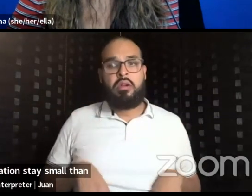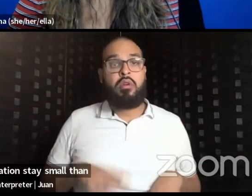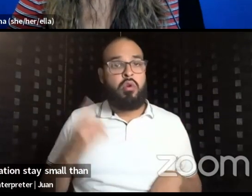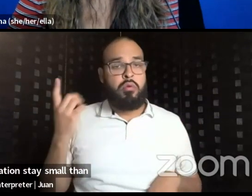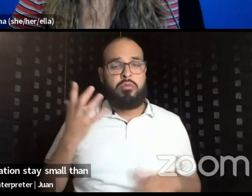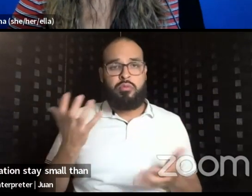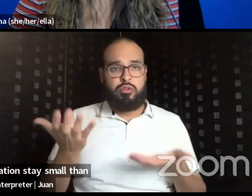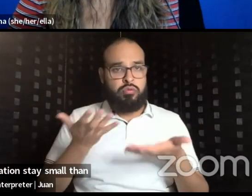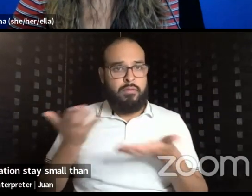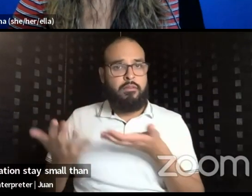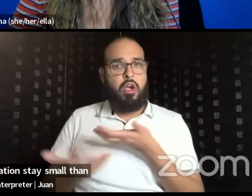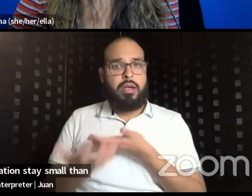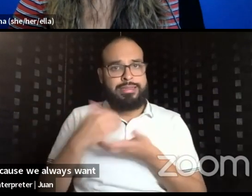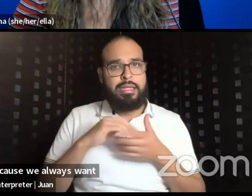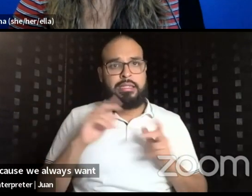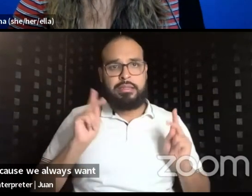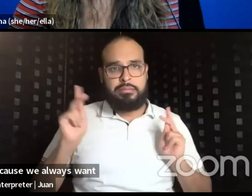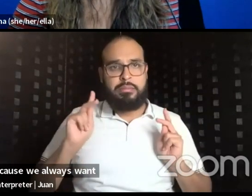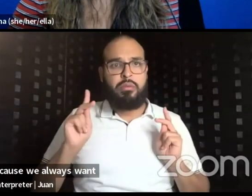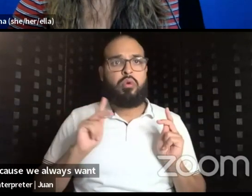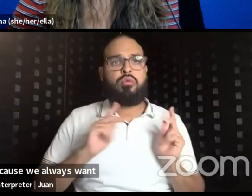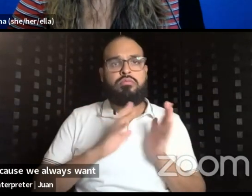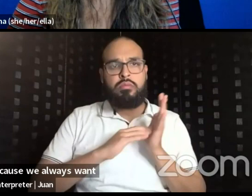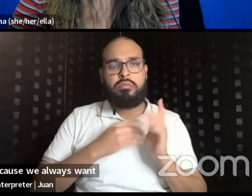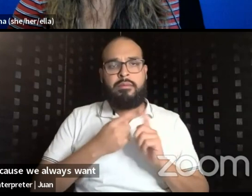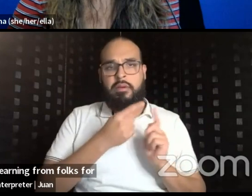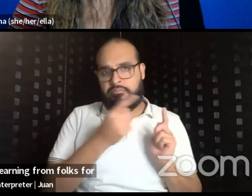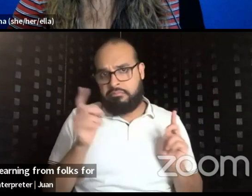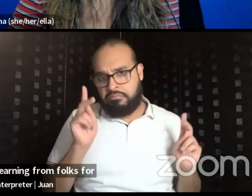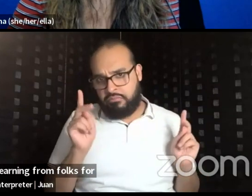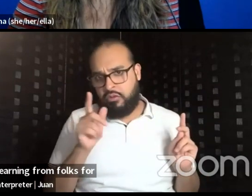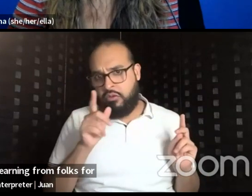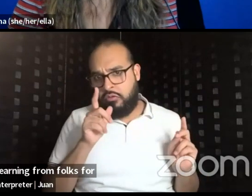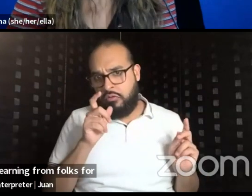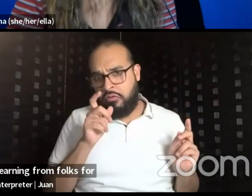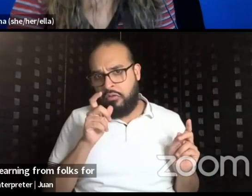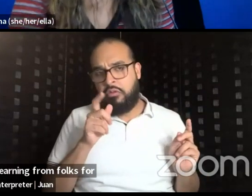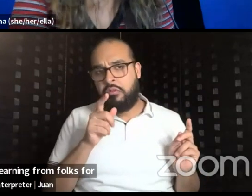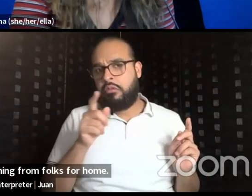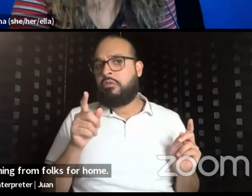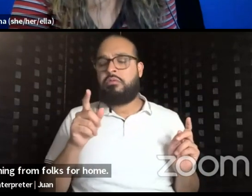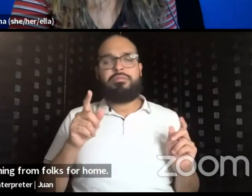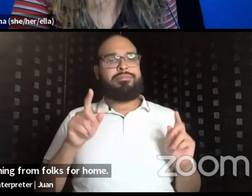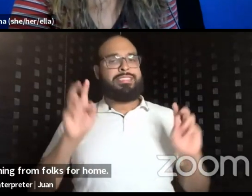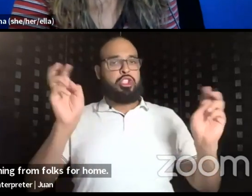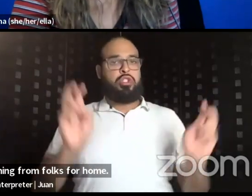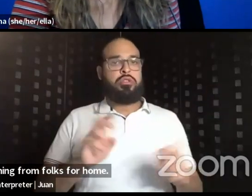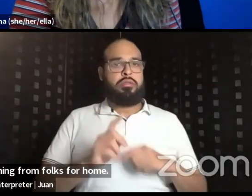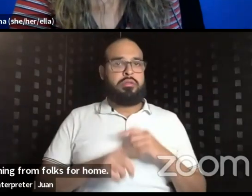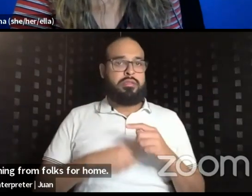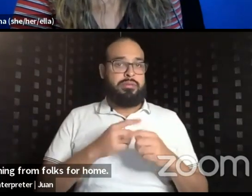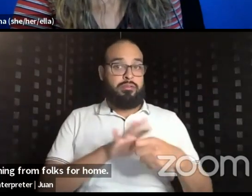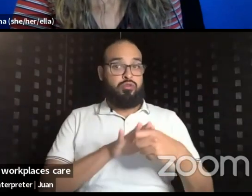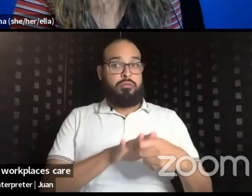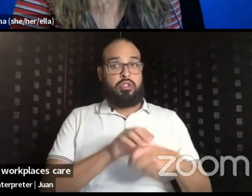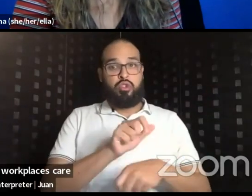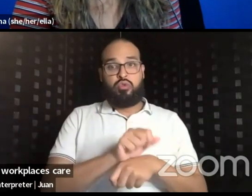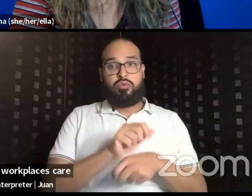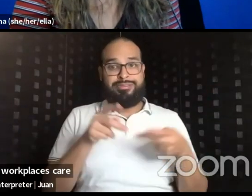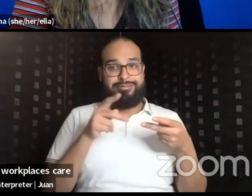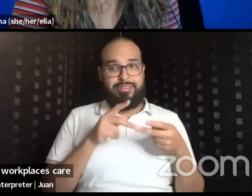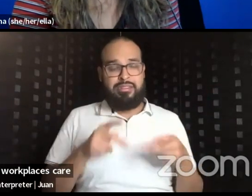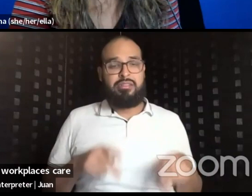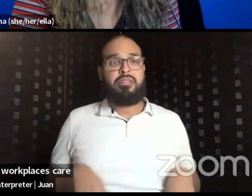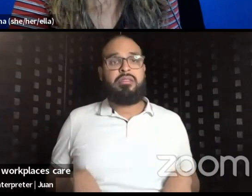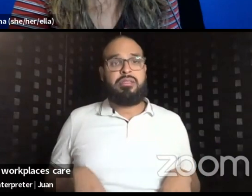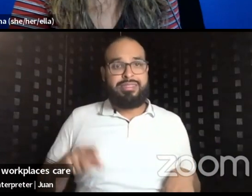and learning from folks for whom these issues of, uh, oppressive workplaces, caregiver realities